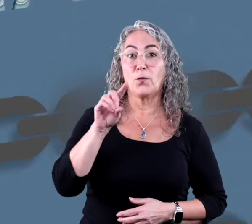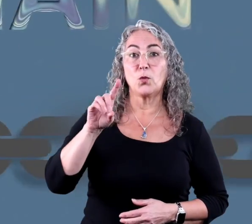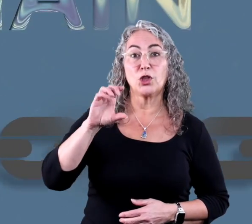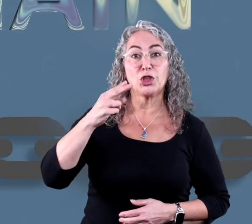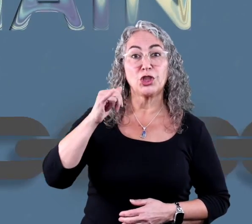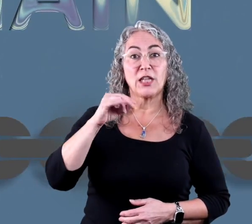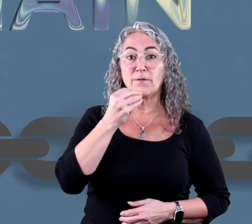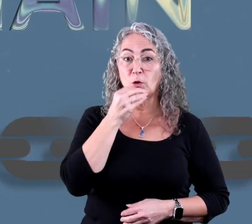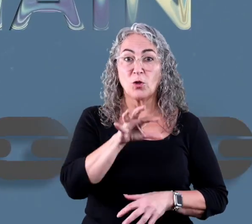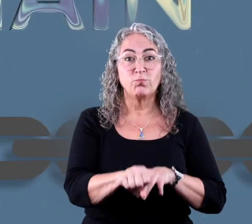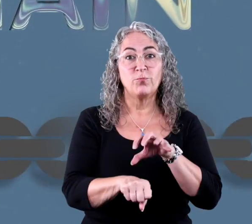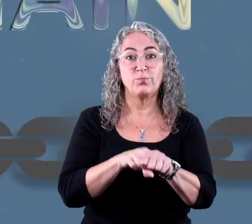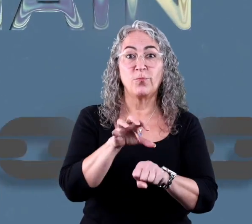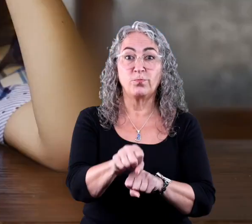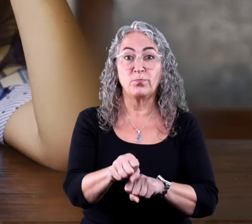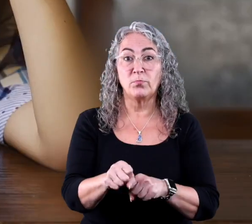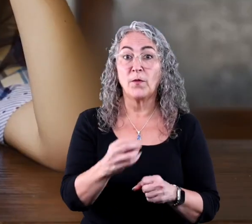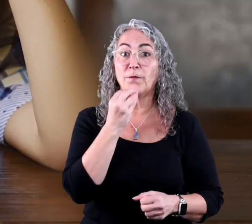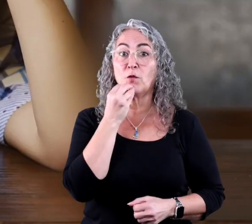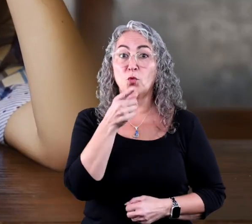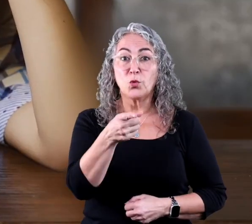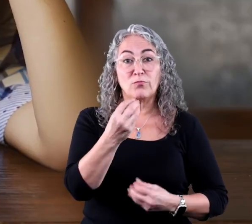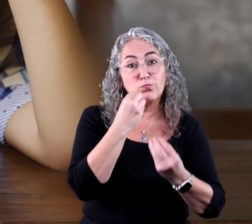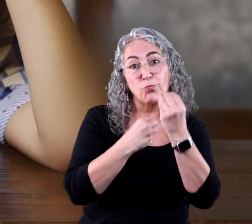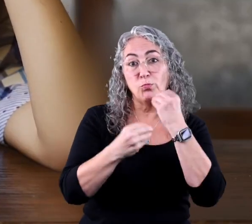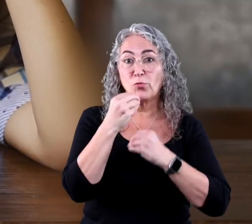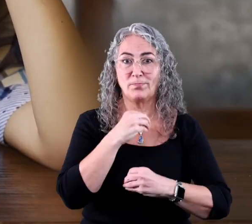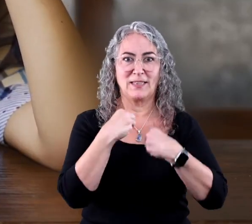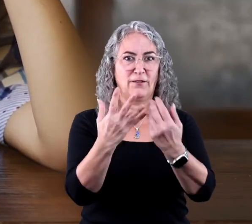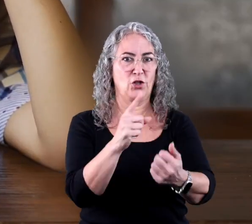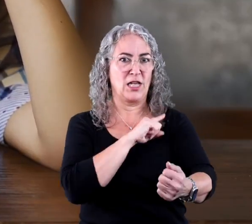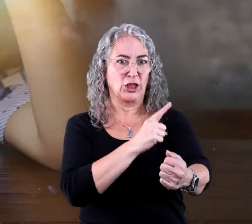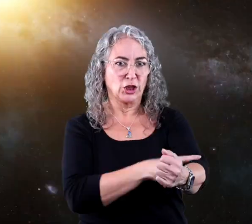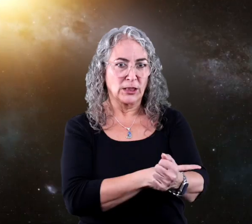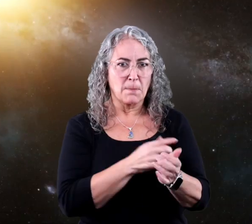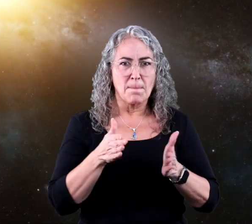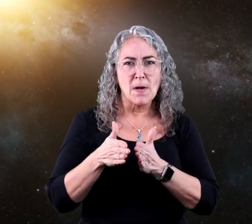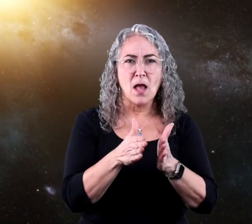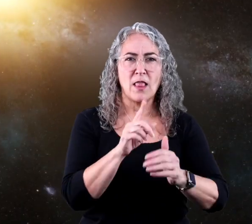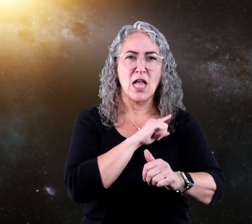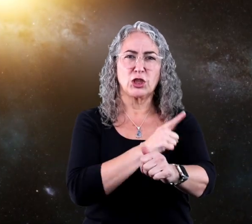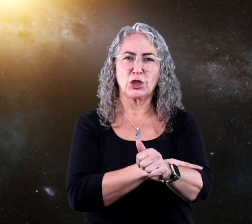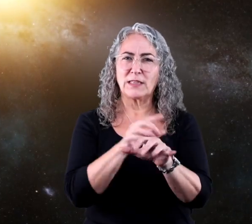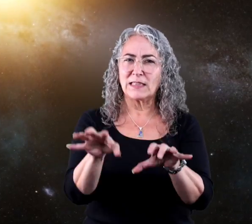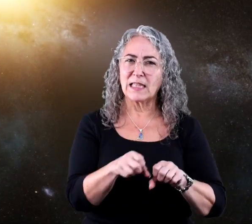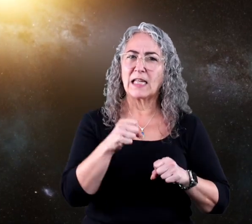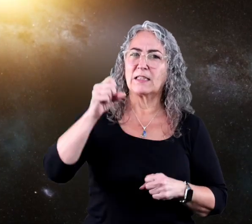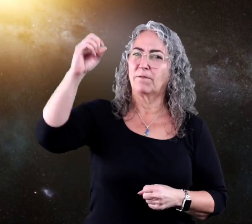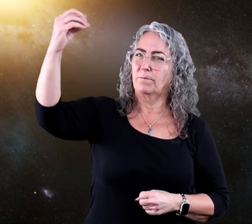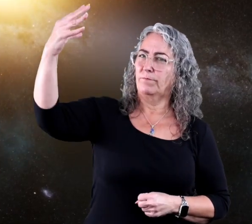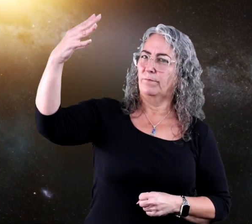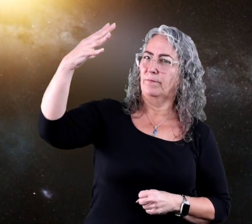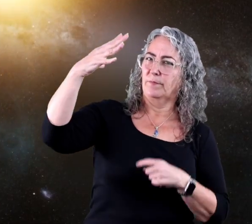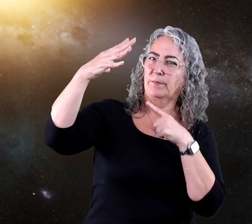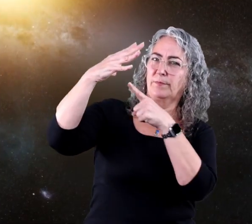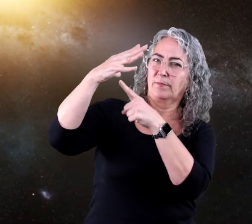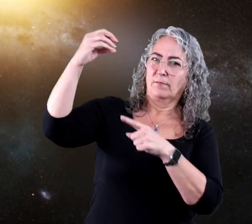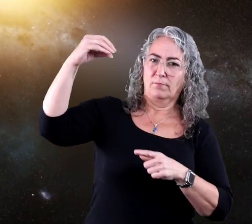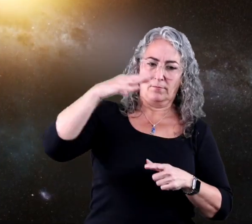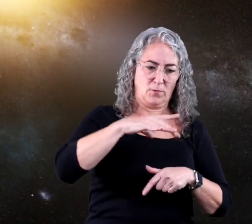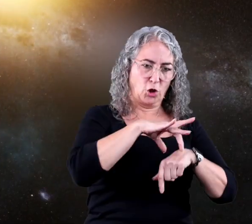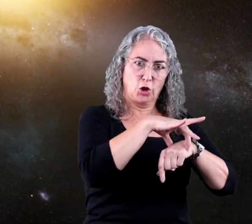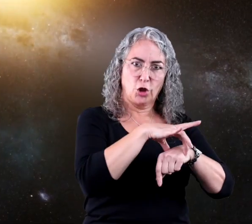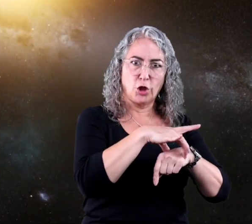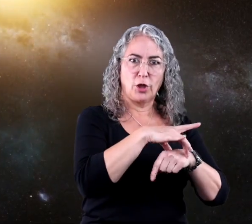Food Chain The food you eat gives you energy. The path that energy takes as it moves from the sun,